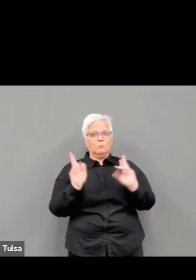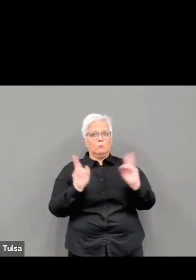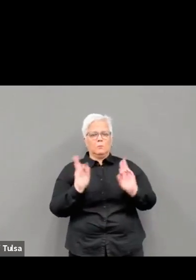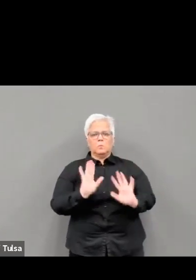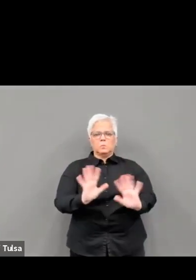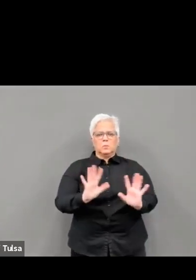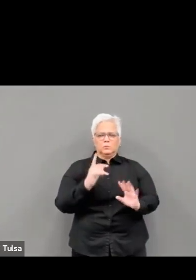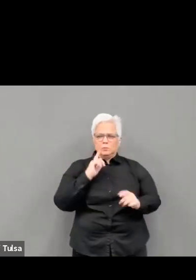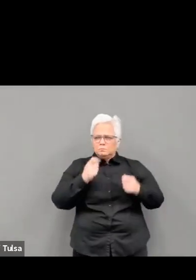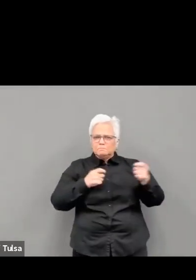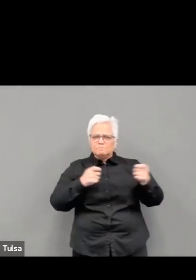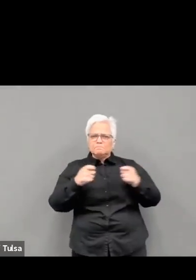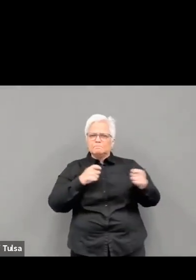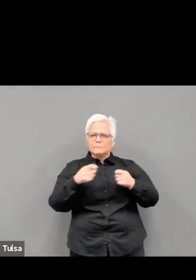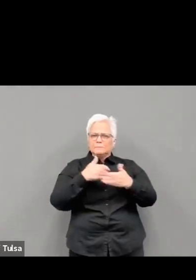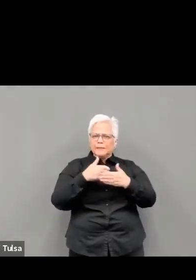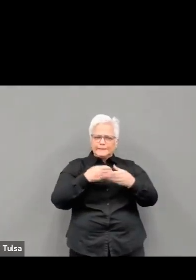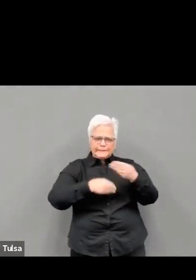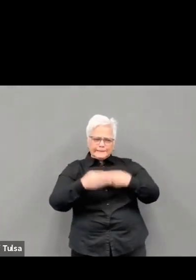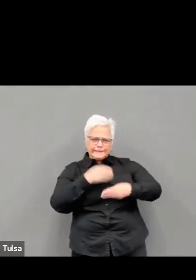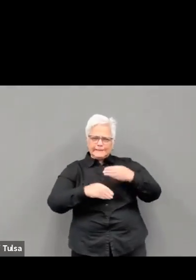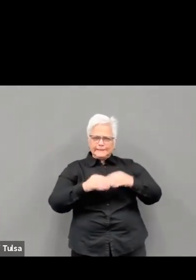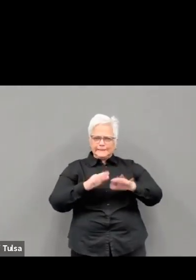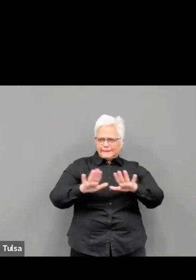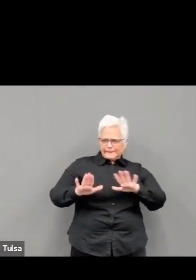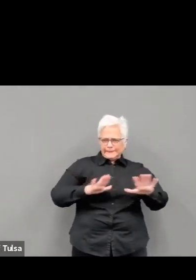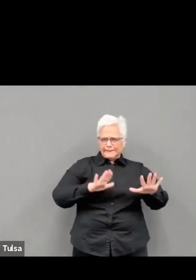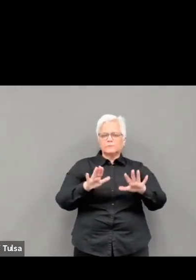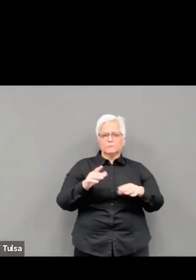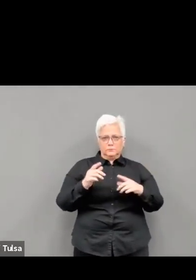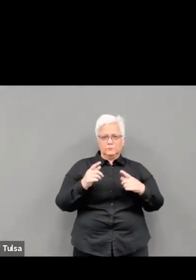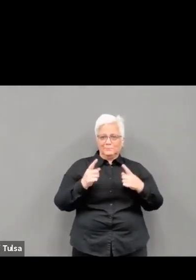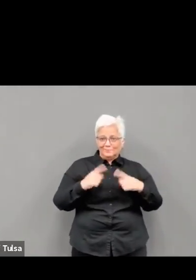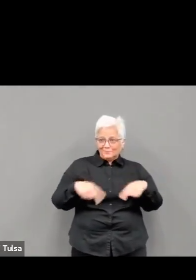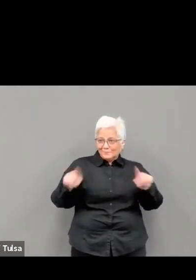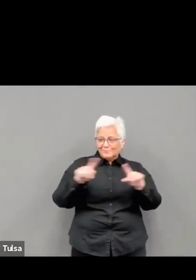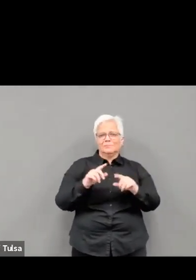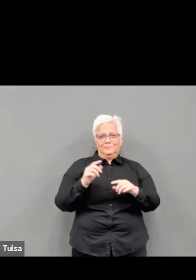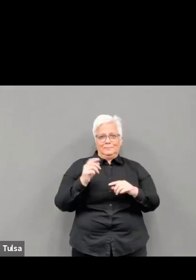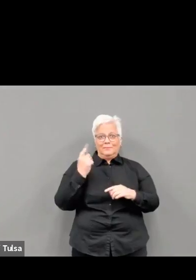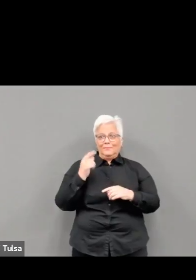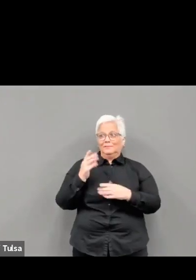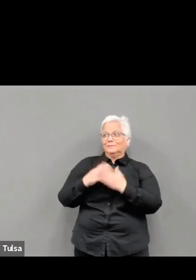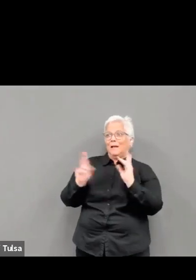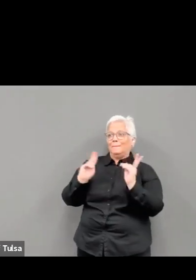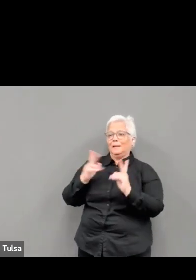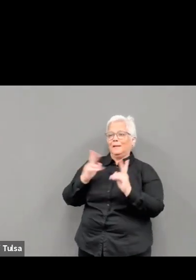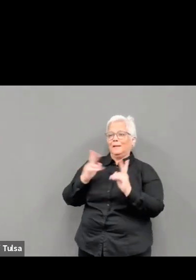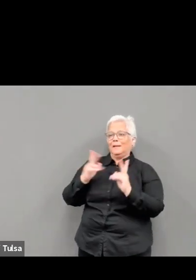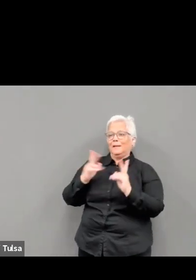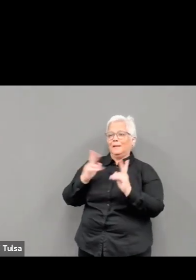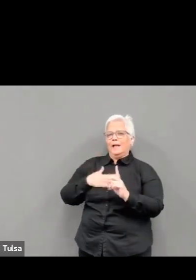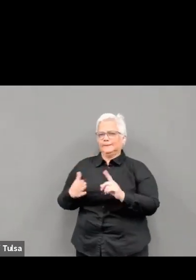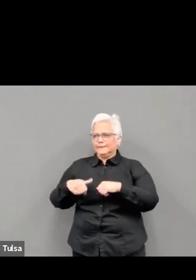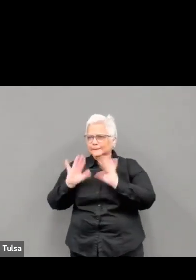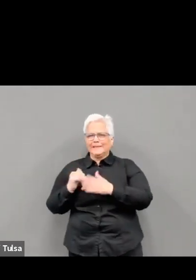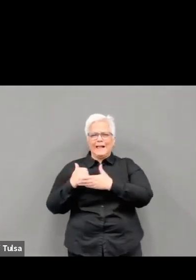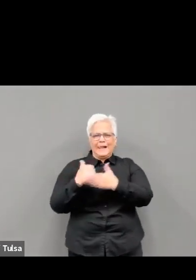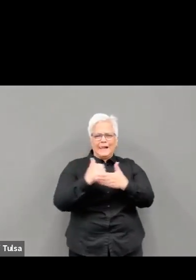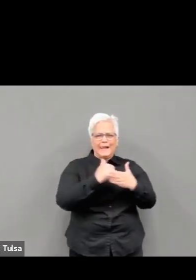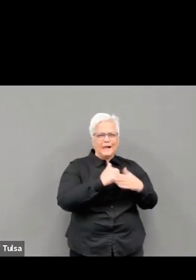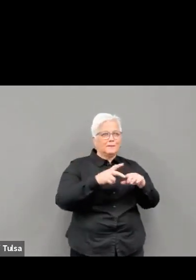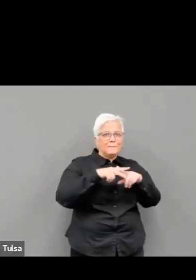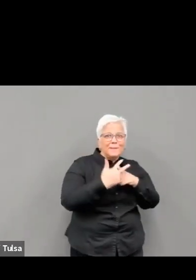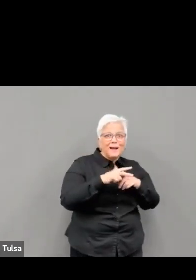employees sacrificed their own pay to make sure that our public safety apparatus could remain fully deployed to protect Tulsans.